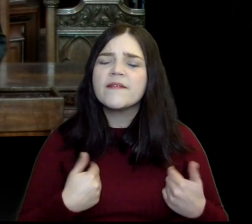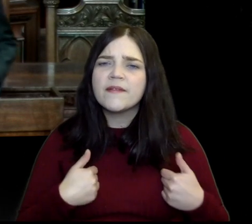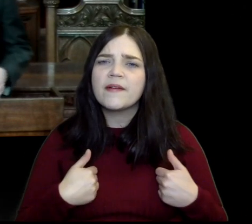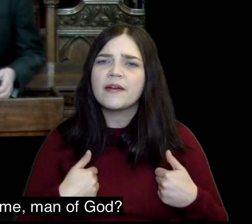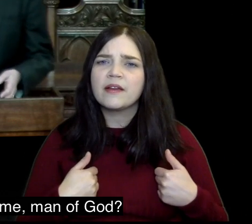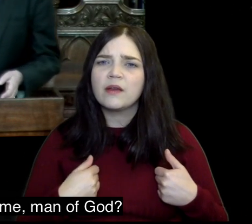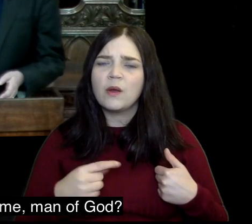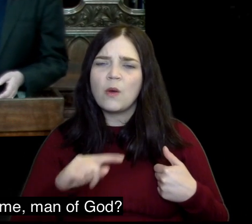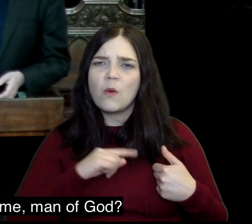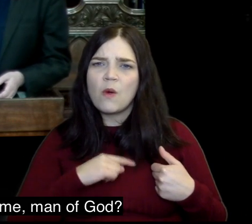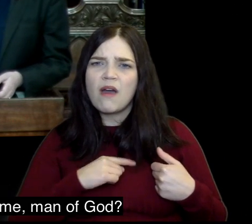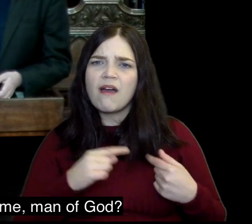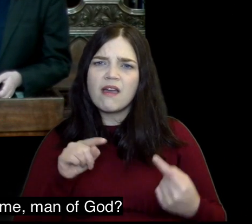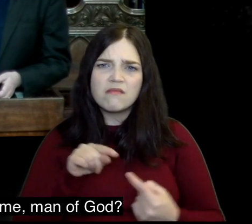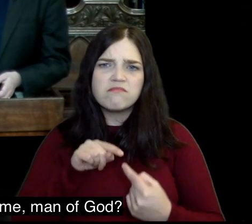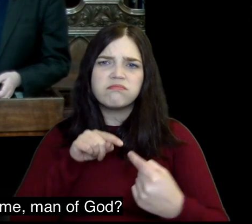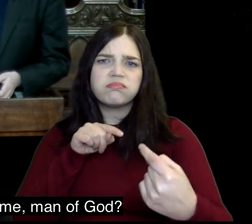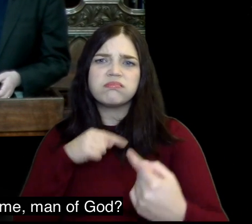and she's full of questions